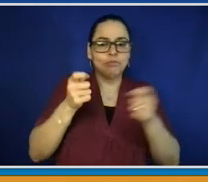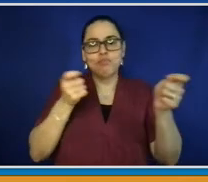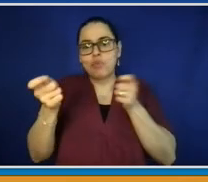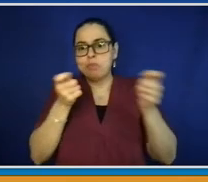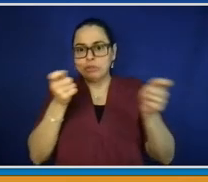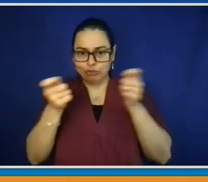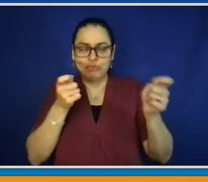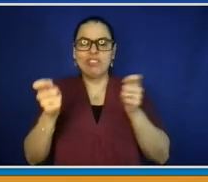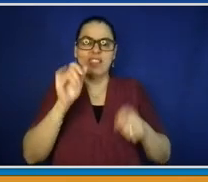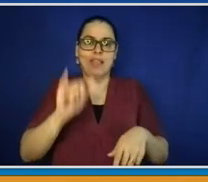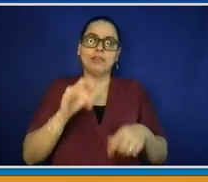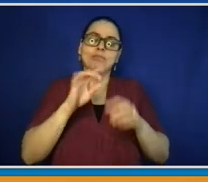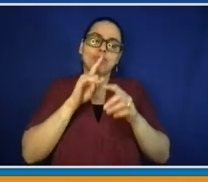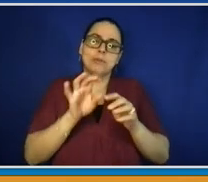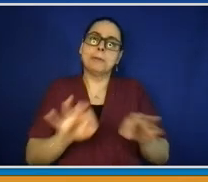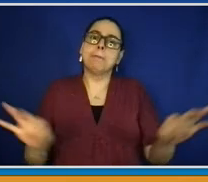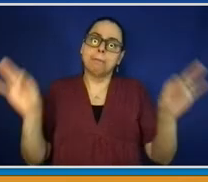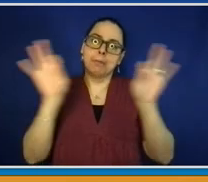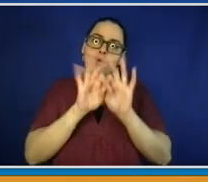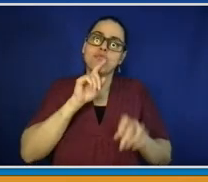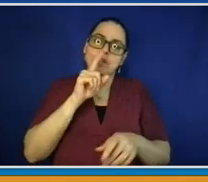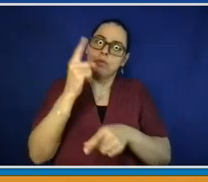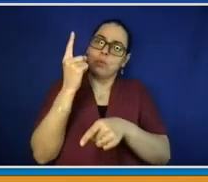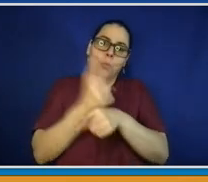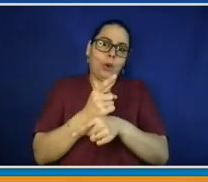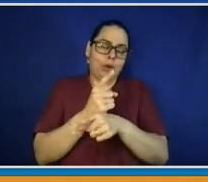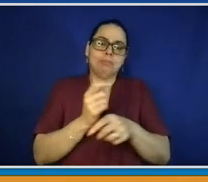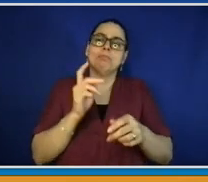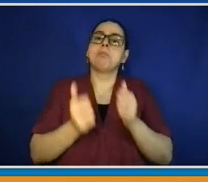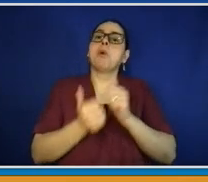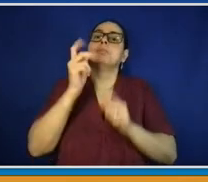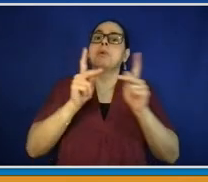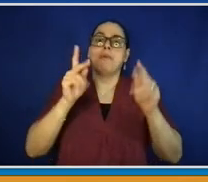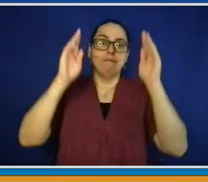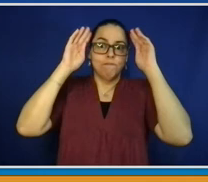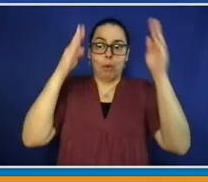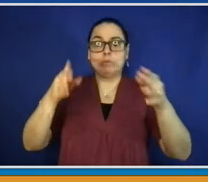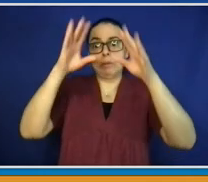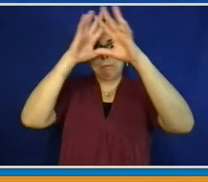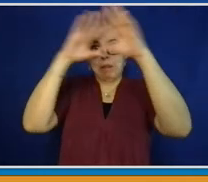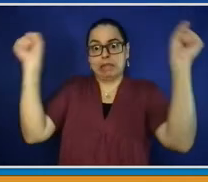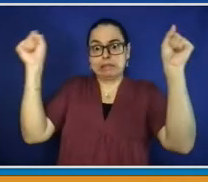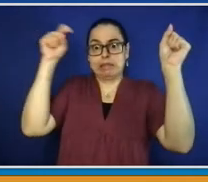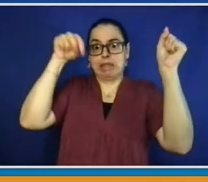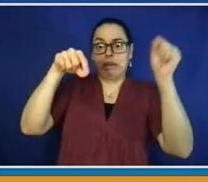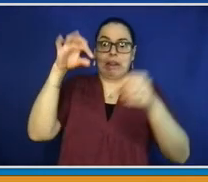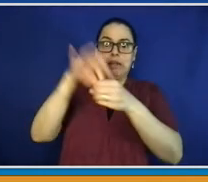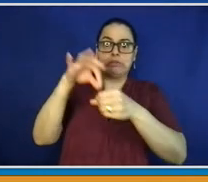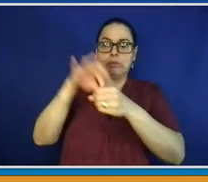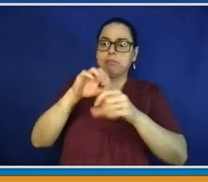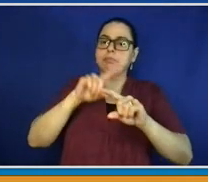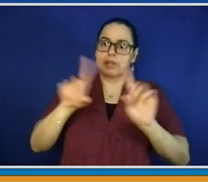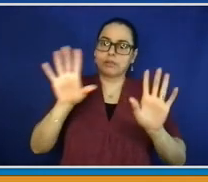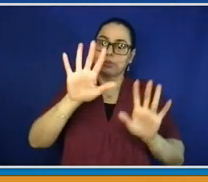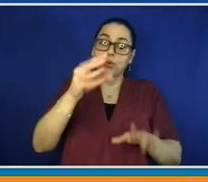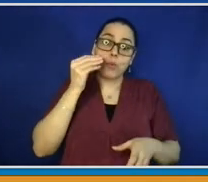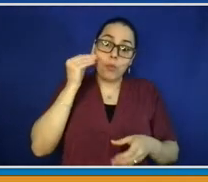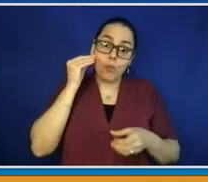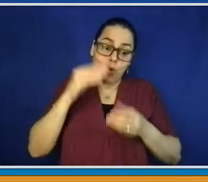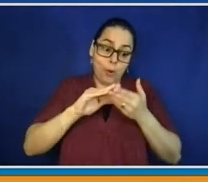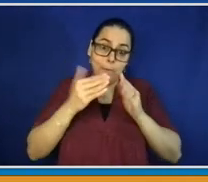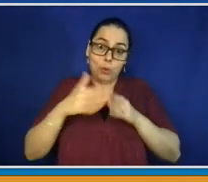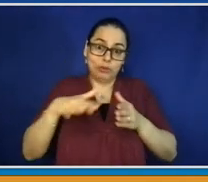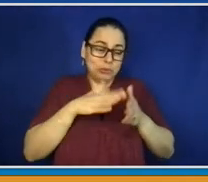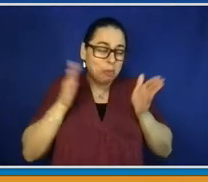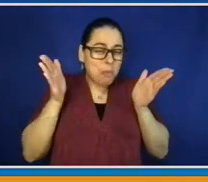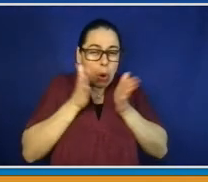the presidential election is really, you know, the centerpiece of everybody's focus, what happens in your community? And at a primary day,